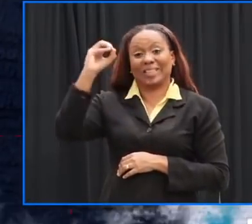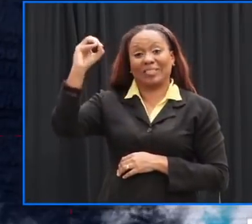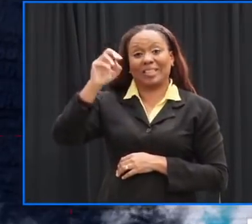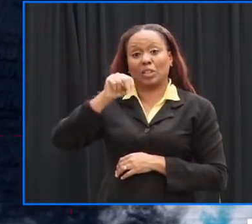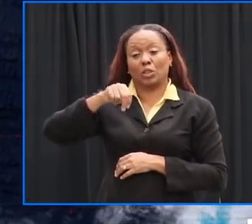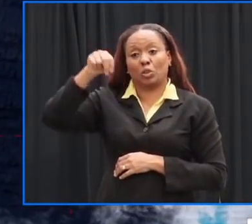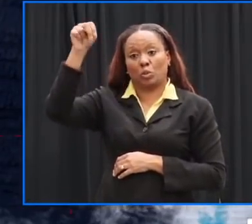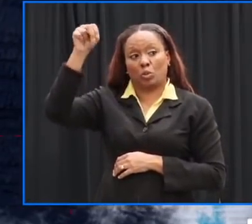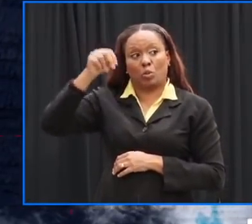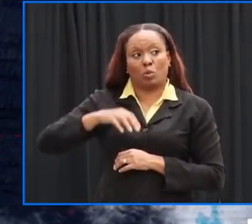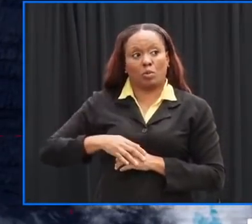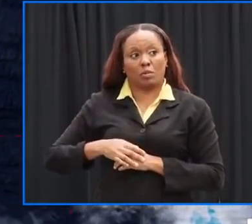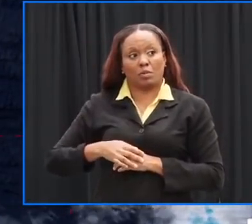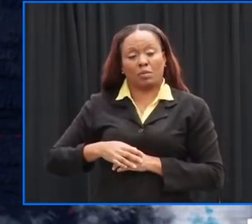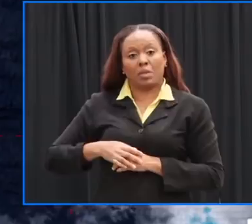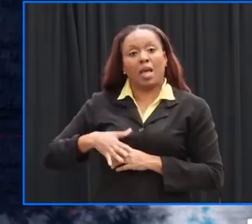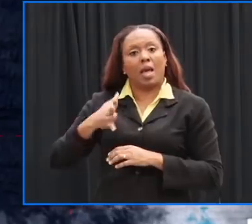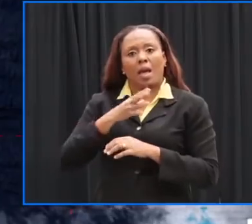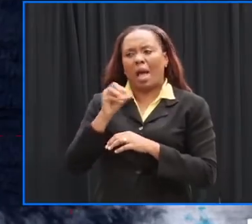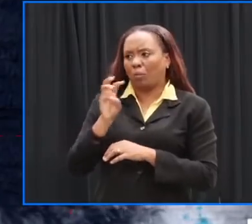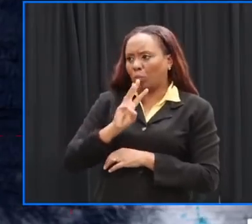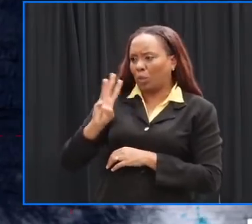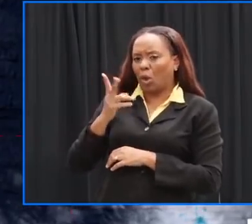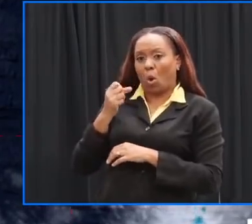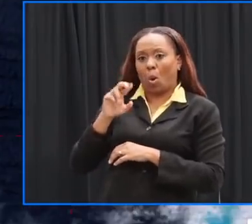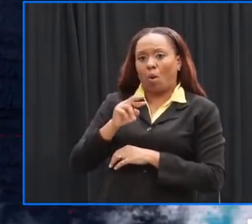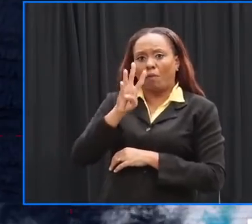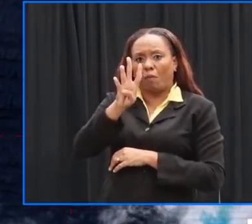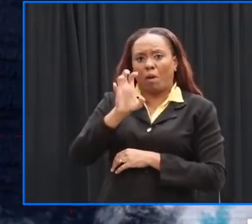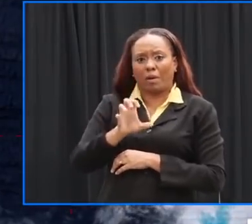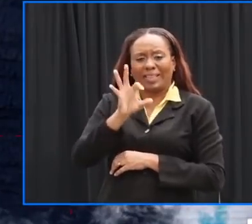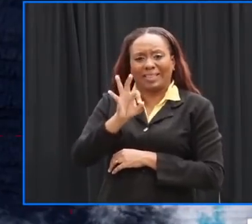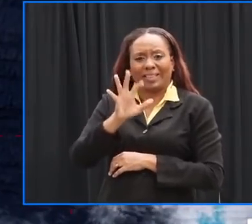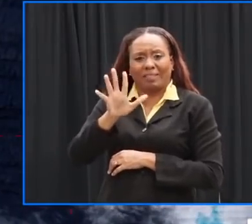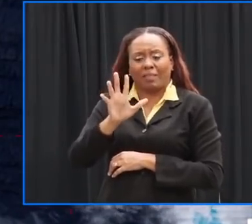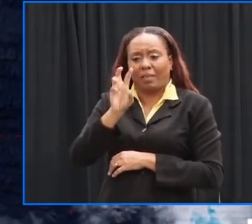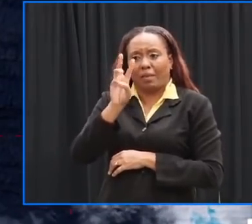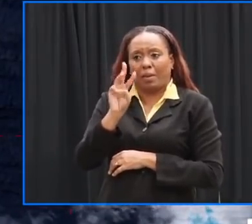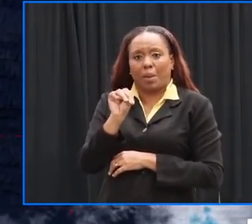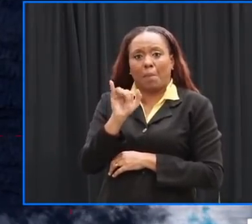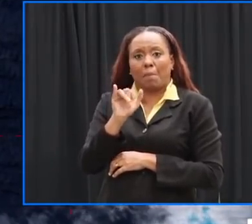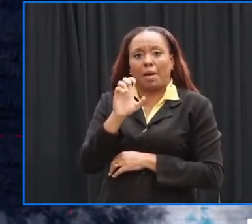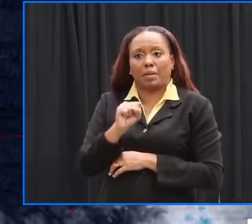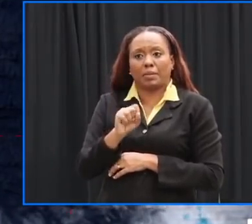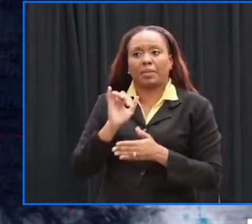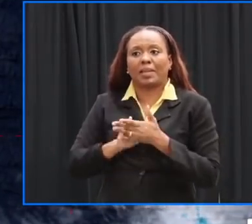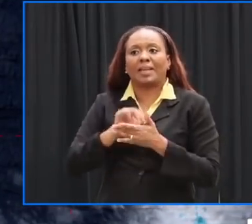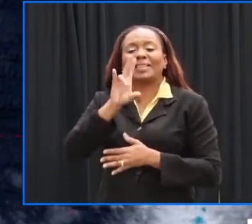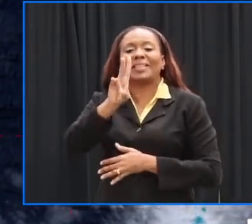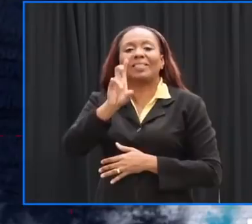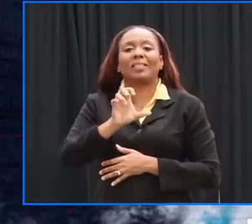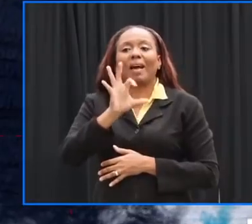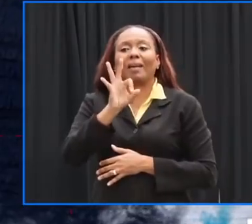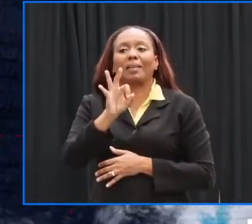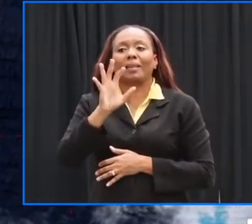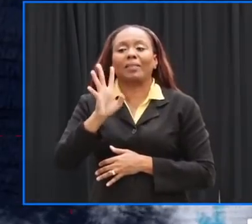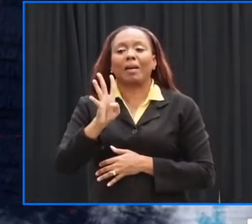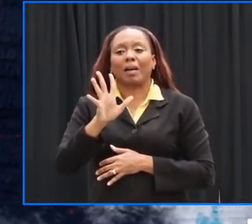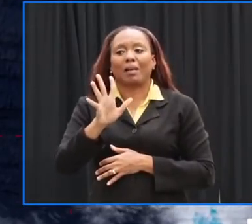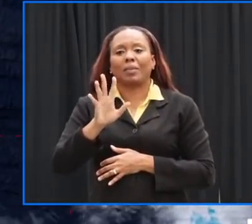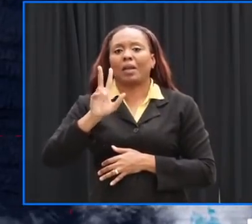longitude 52.6 degrees west or about 495 miles that's 795 kilometers